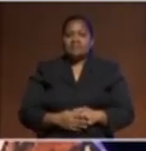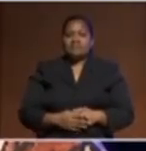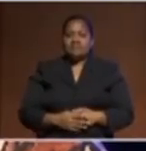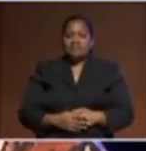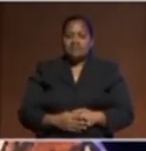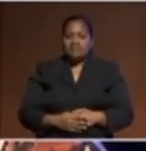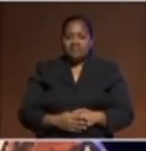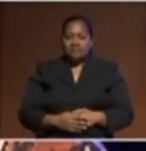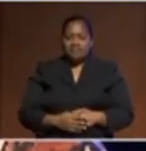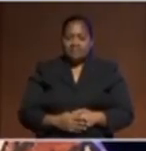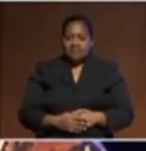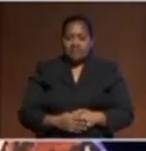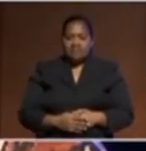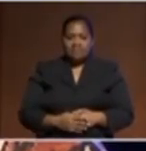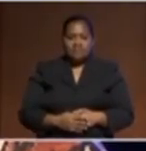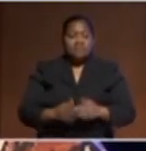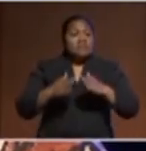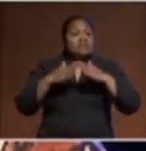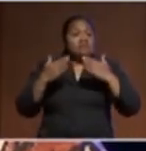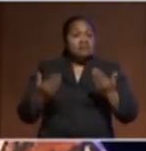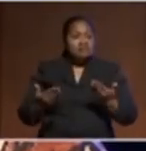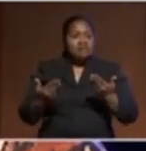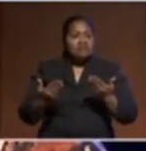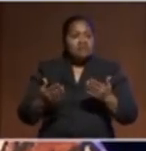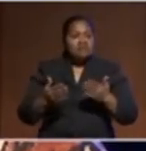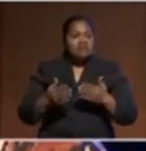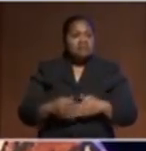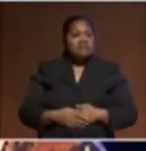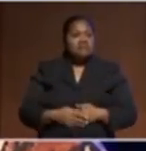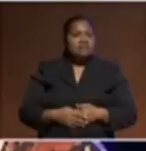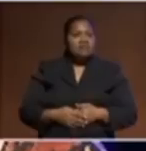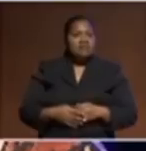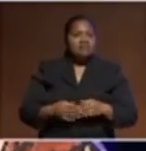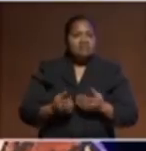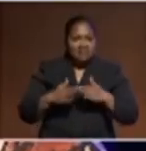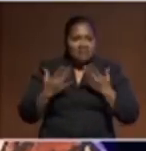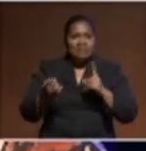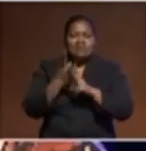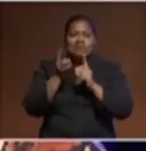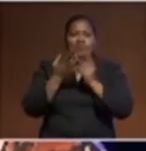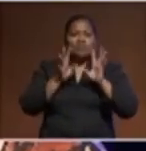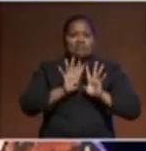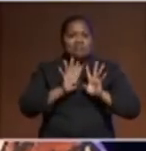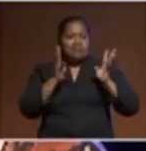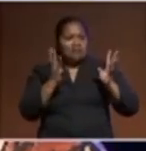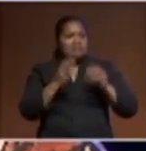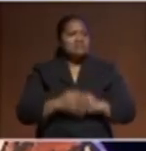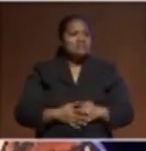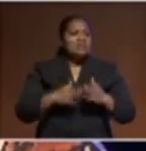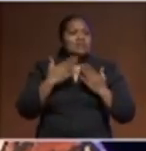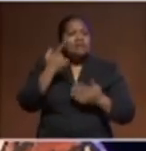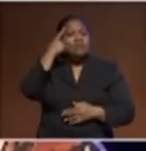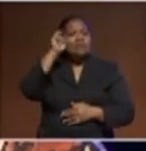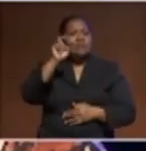We now come to the part that we've all been gathered here with just important panelists. So it's my honor to call up to the stage